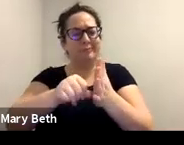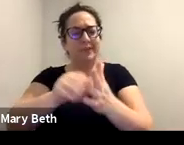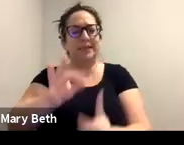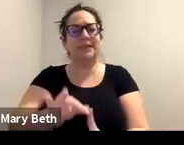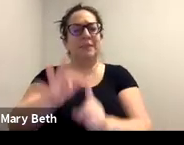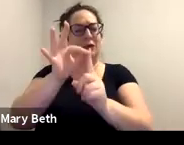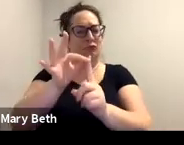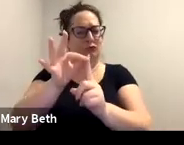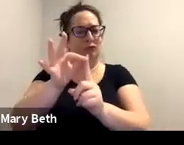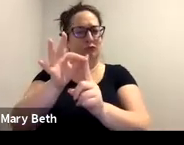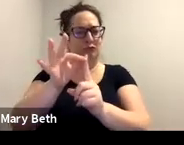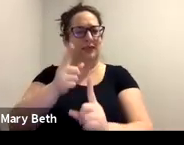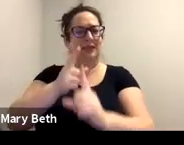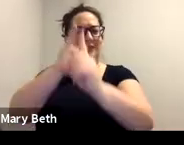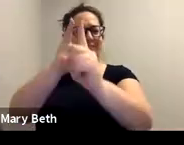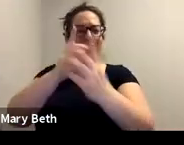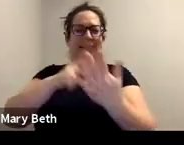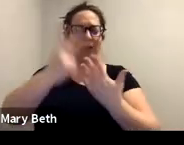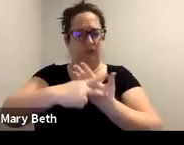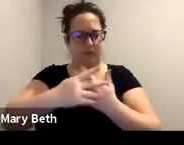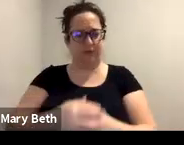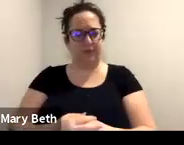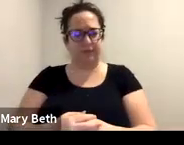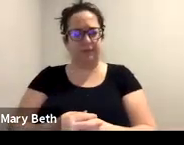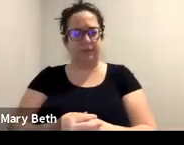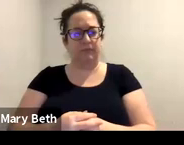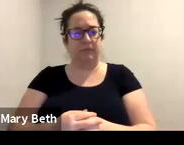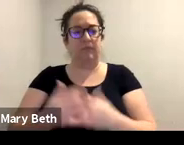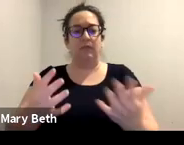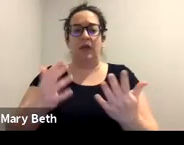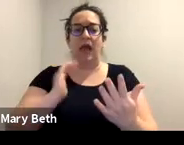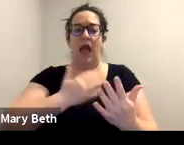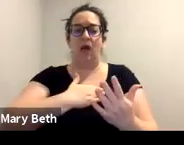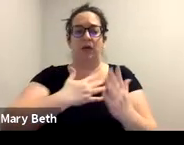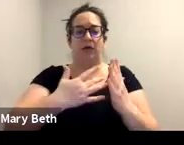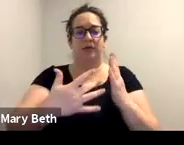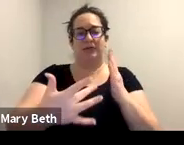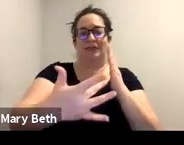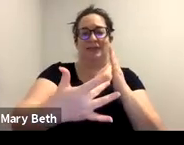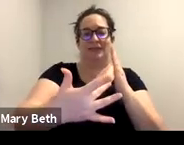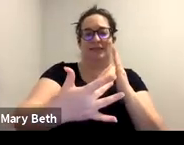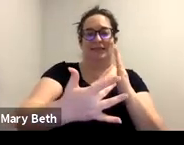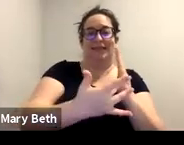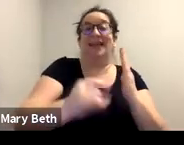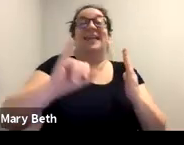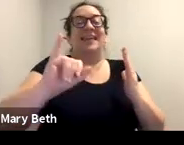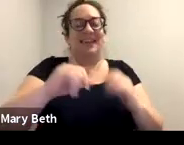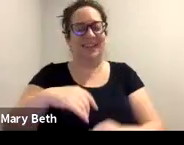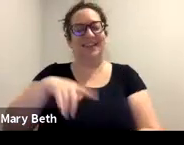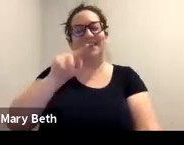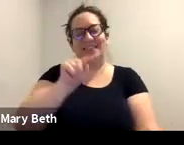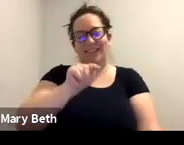excited about, um, is our techie, um, our tech enabled course of control initiative,